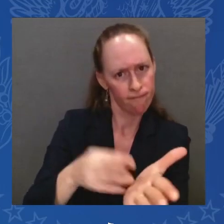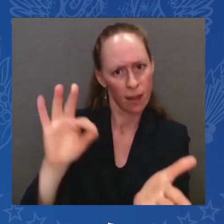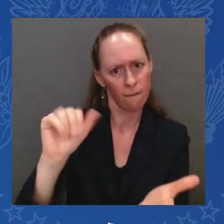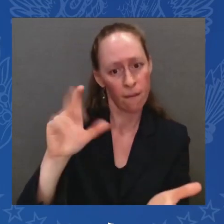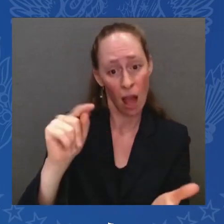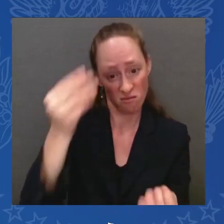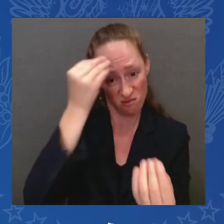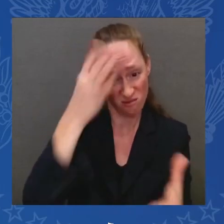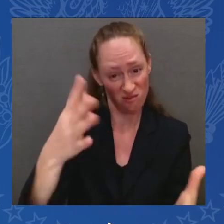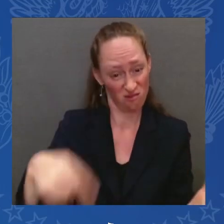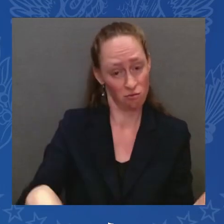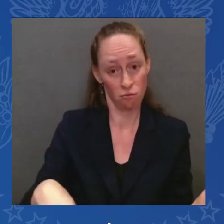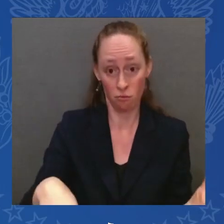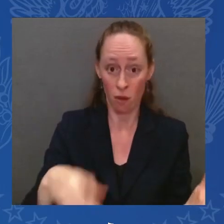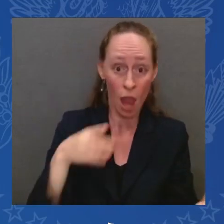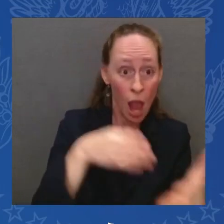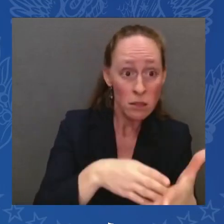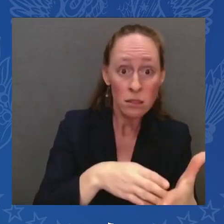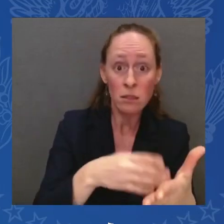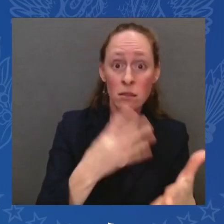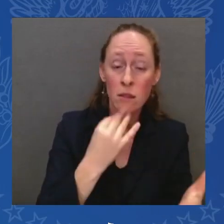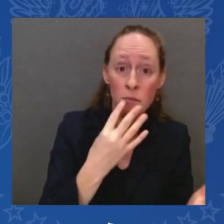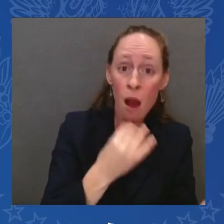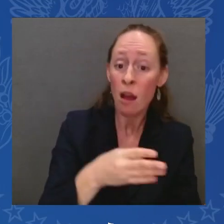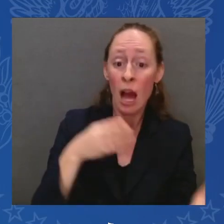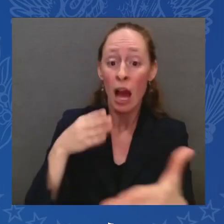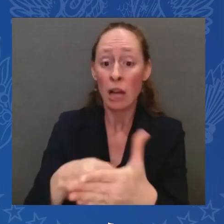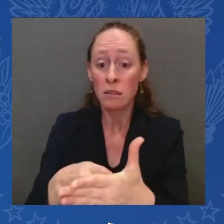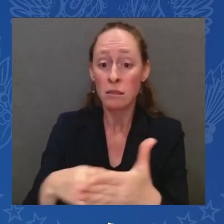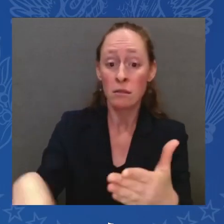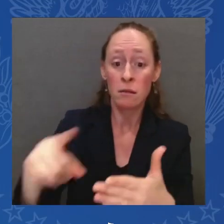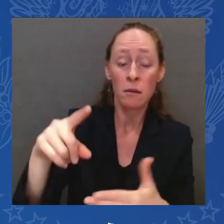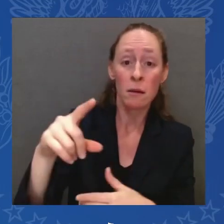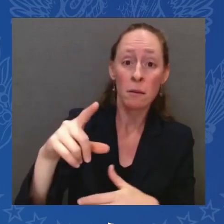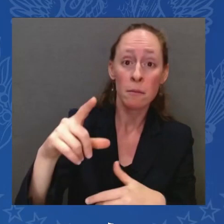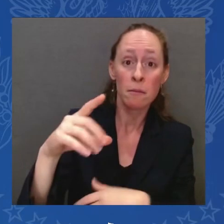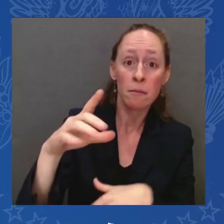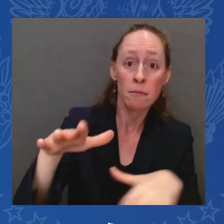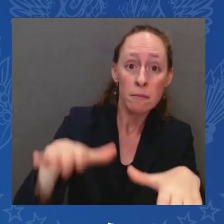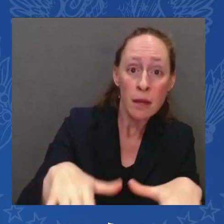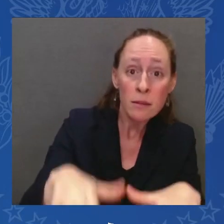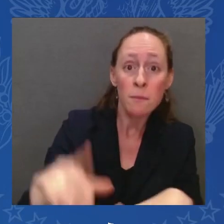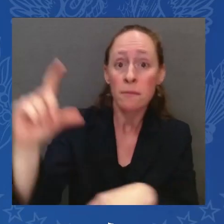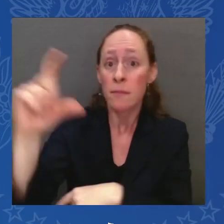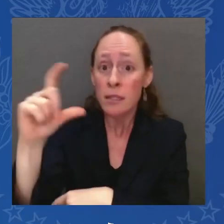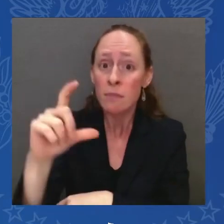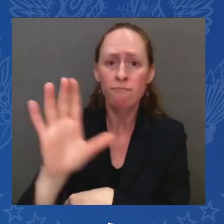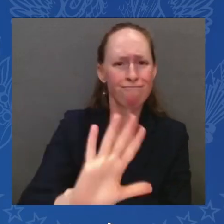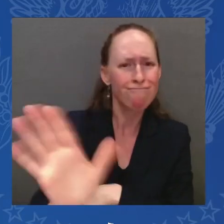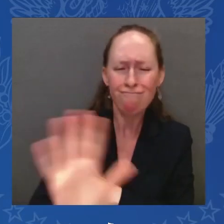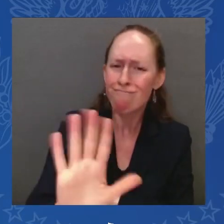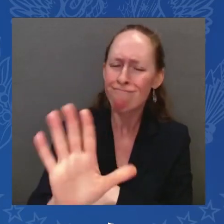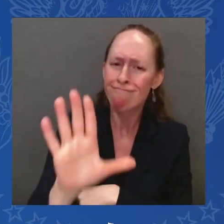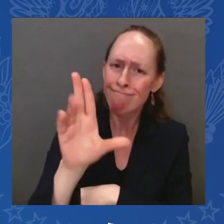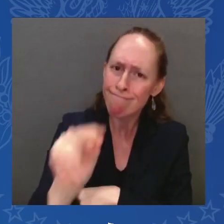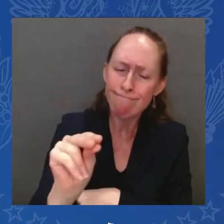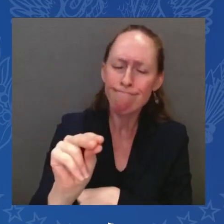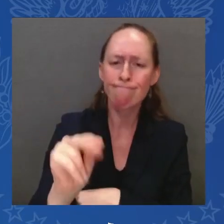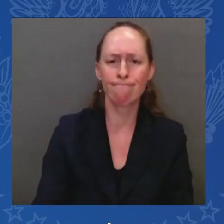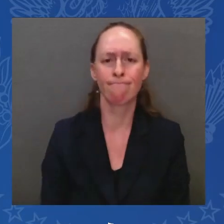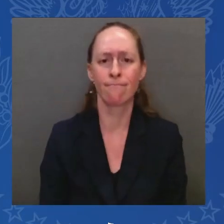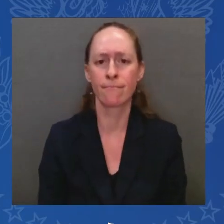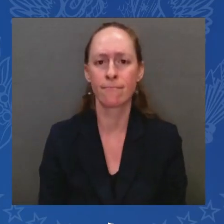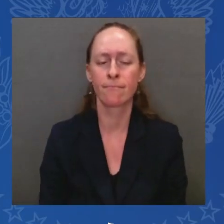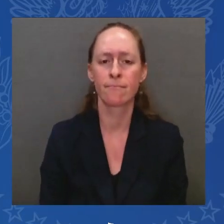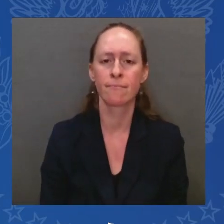anybody. And we mourn the act, an act you and so many leaders have across the country showing